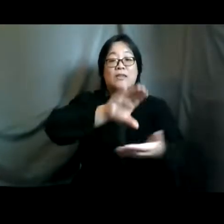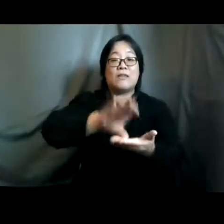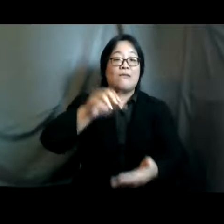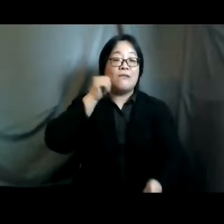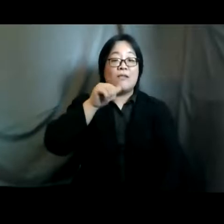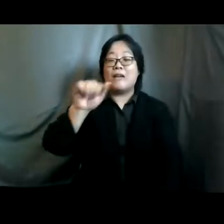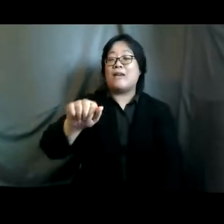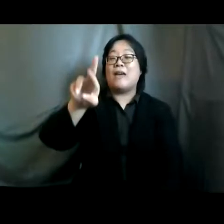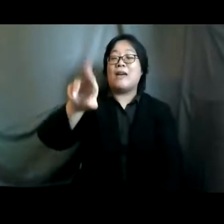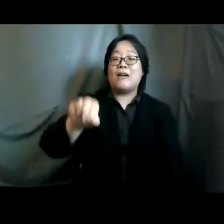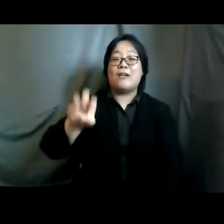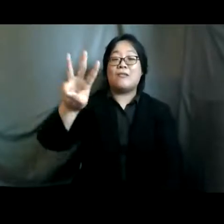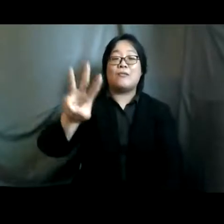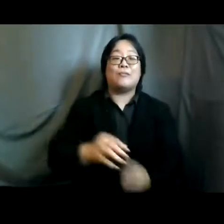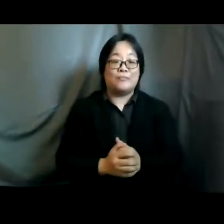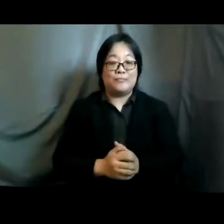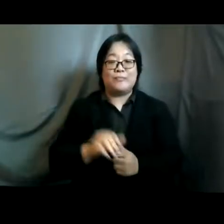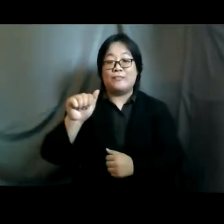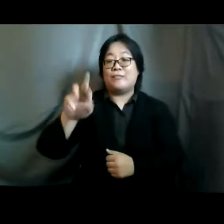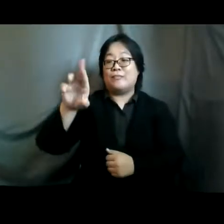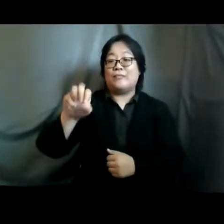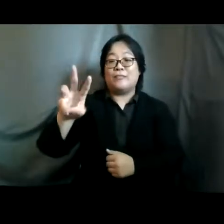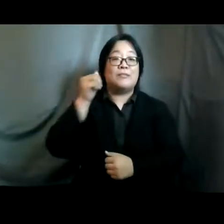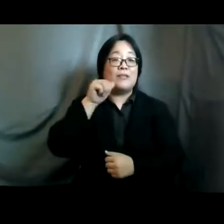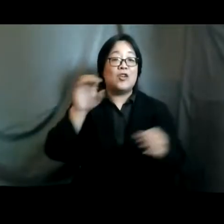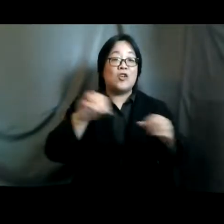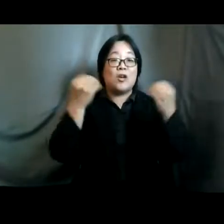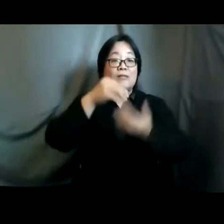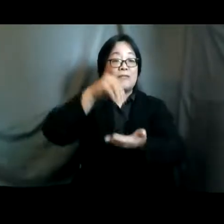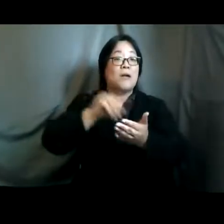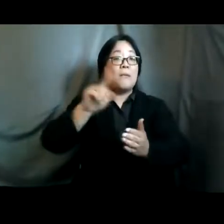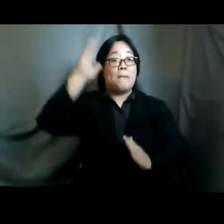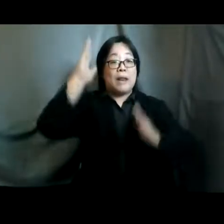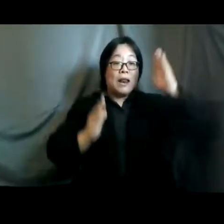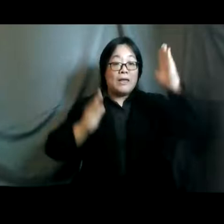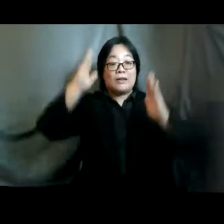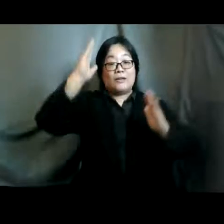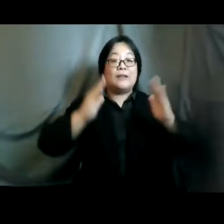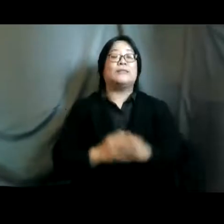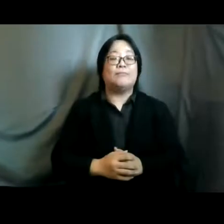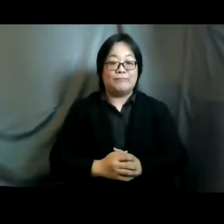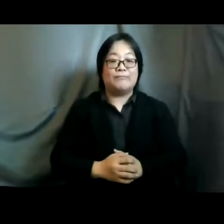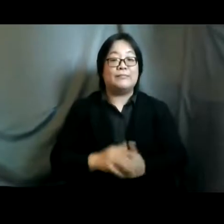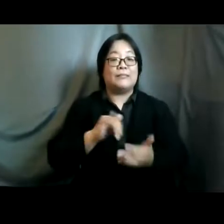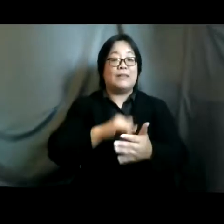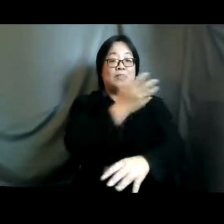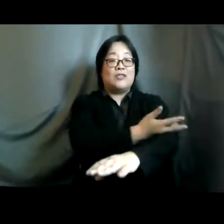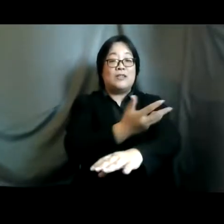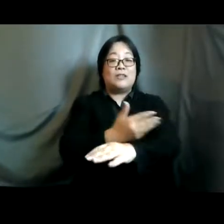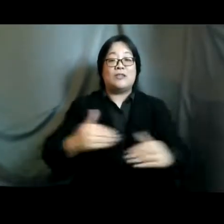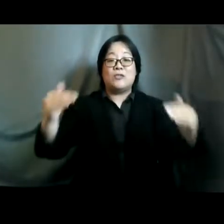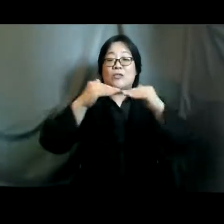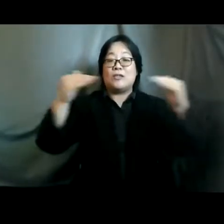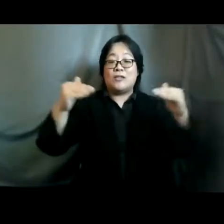now arrow is a feminist organization based in malaysia and is one of the generation equality forum action